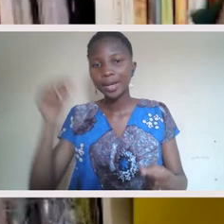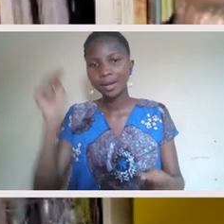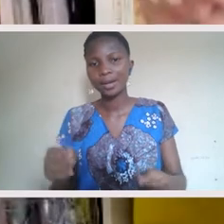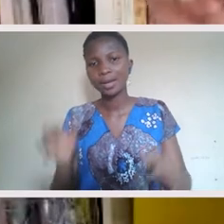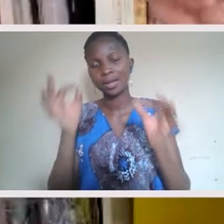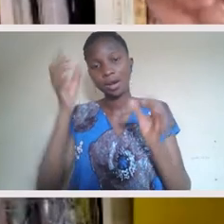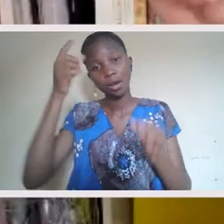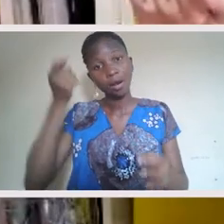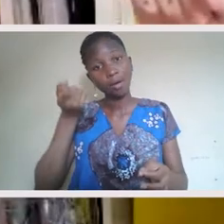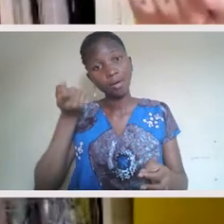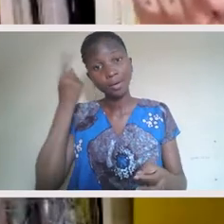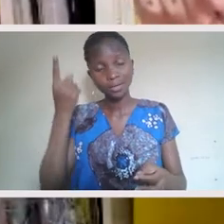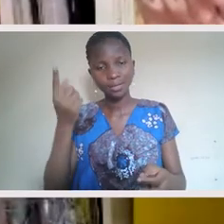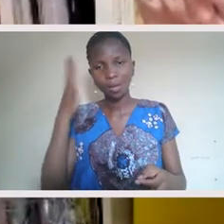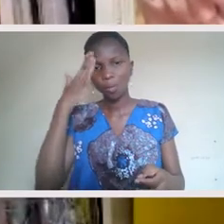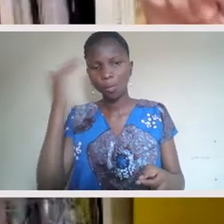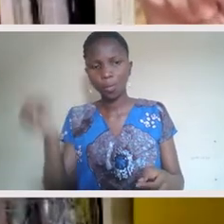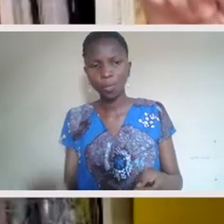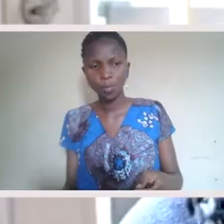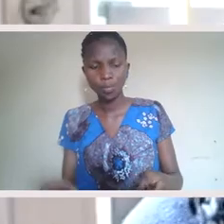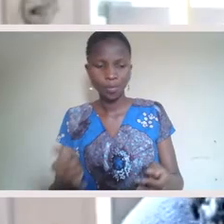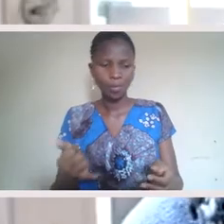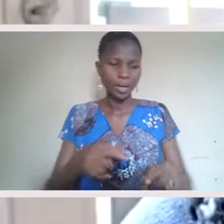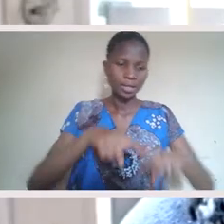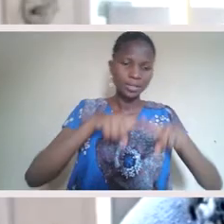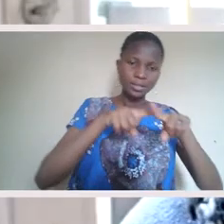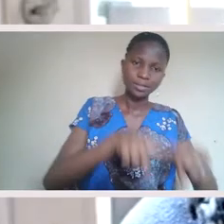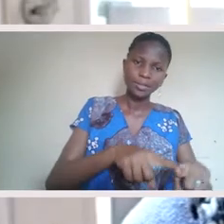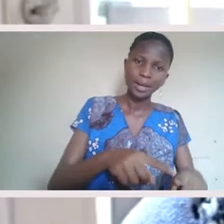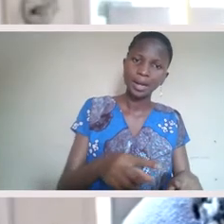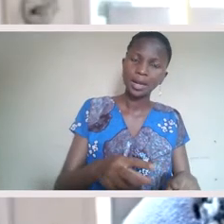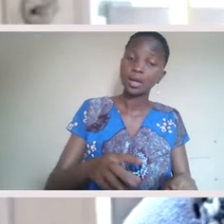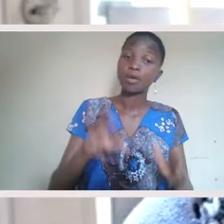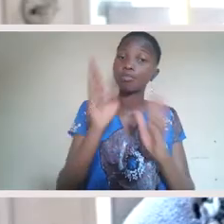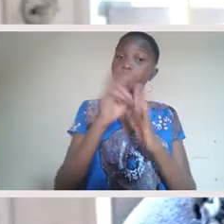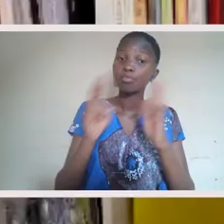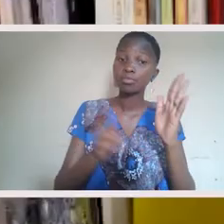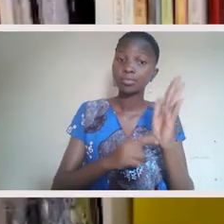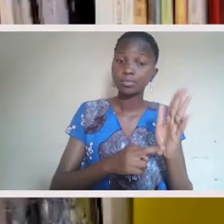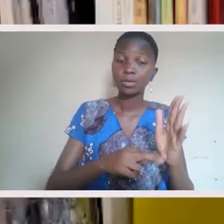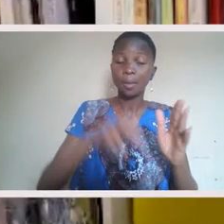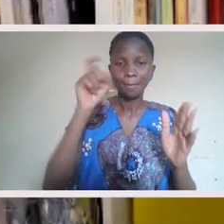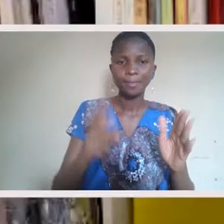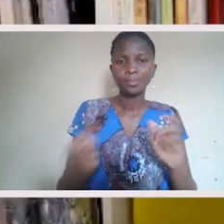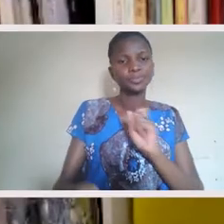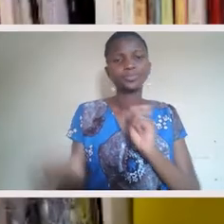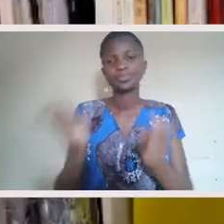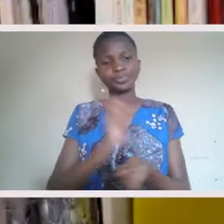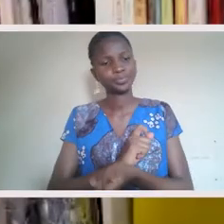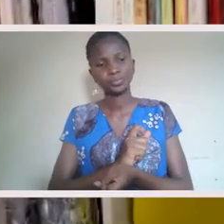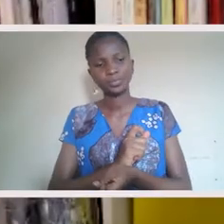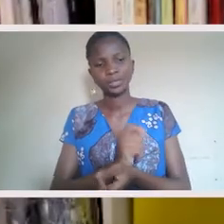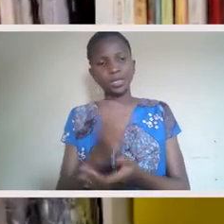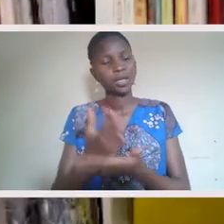that the dominant systems don't have to change because we're going to compensate, you know, we're going to compensate for that by